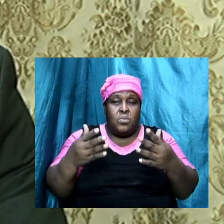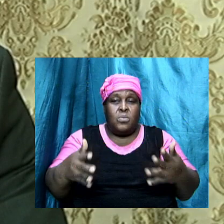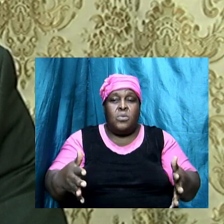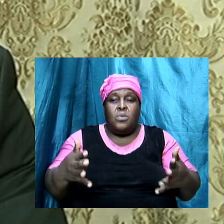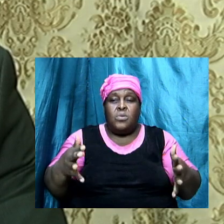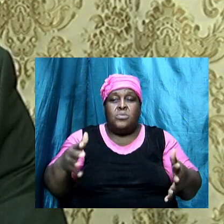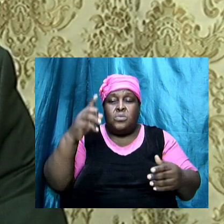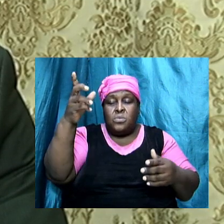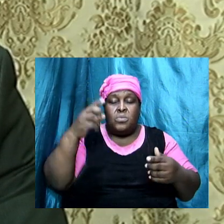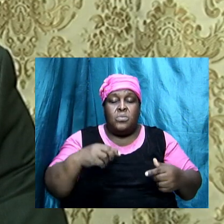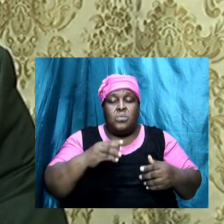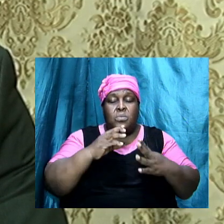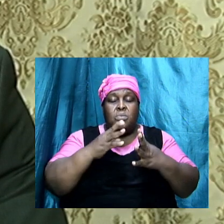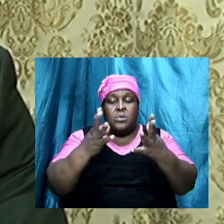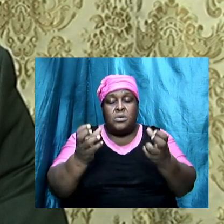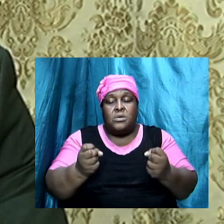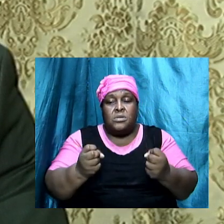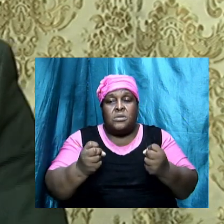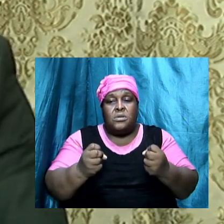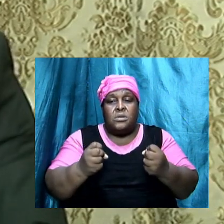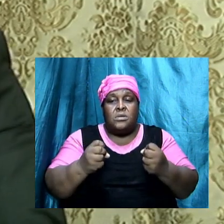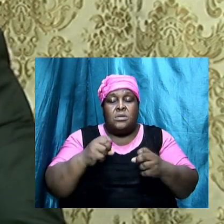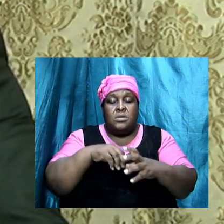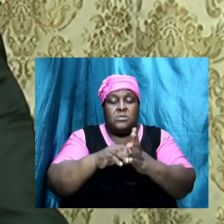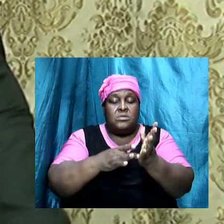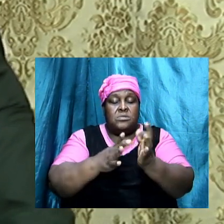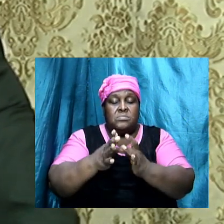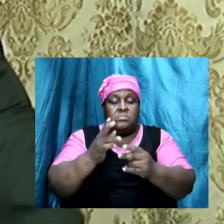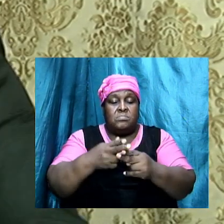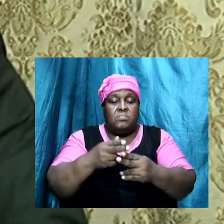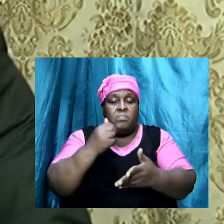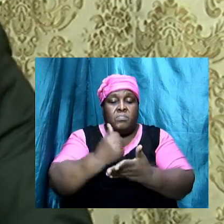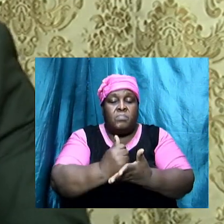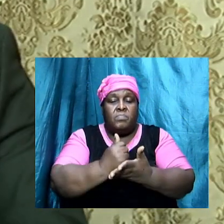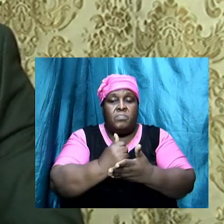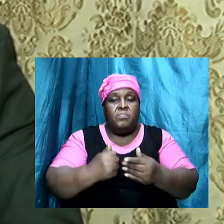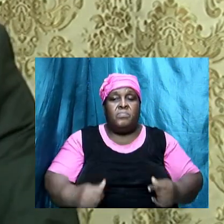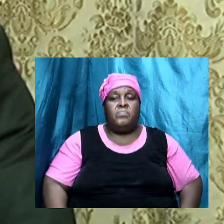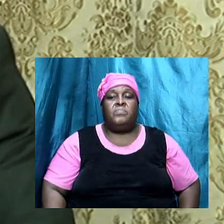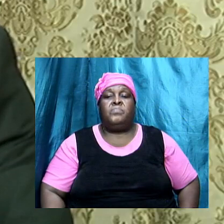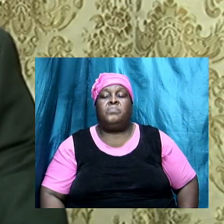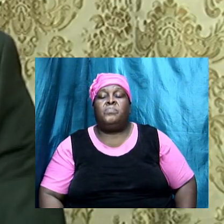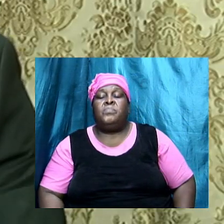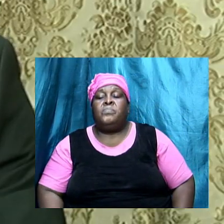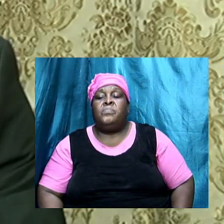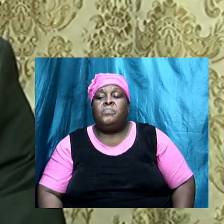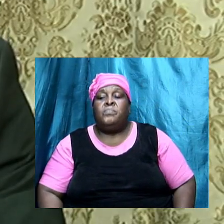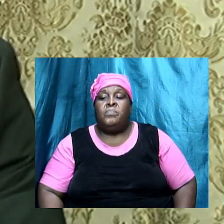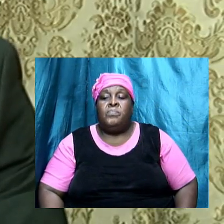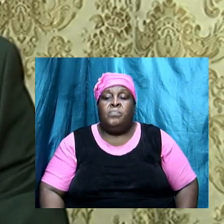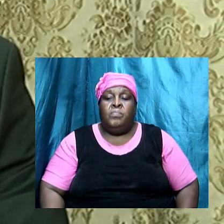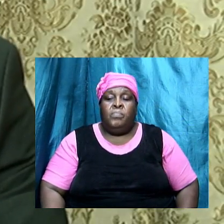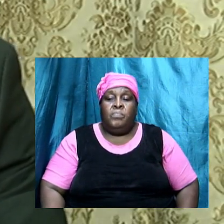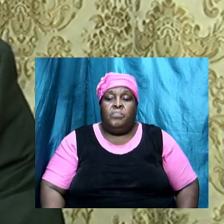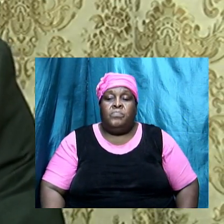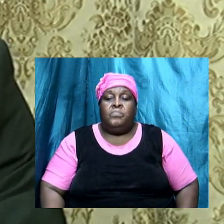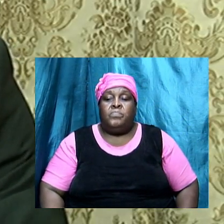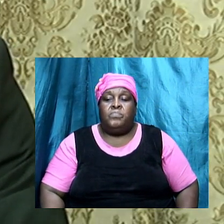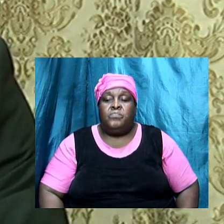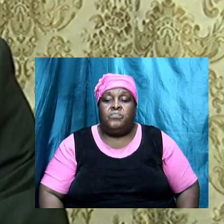sake and for your glory. In Jesus' name, amen. And amen. Amen. So,